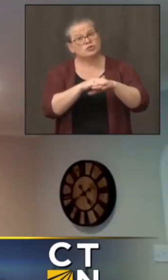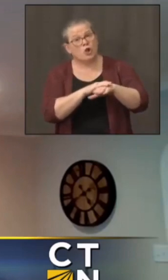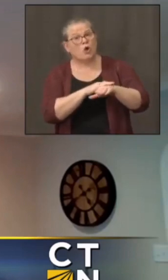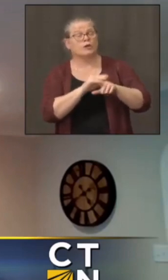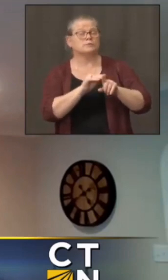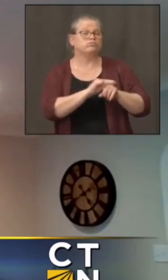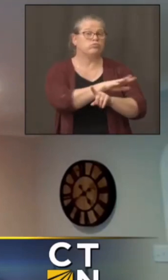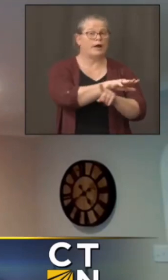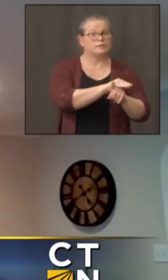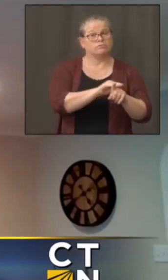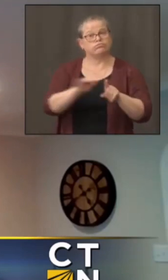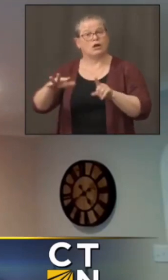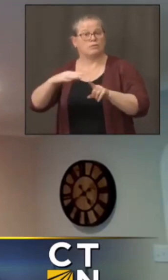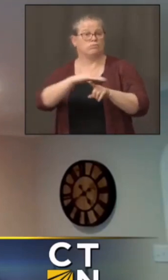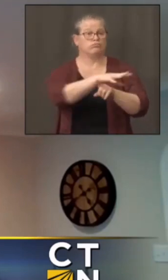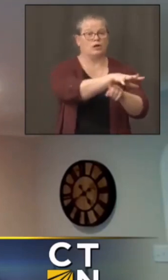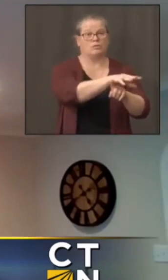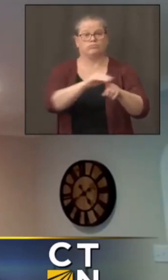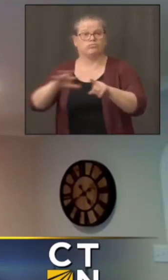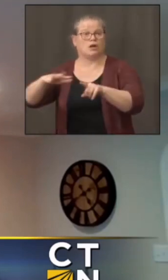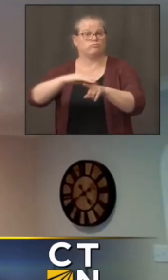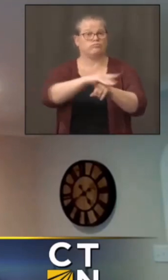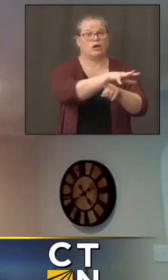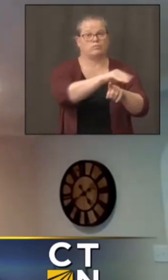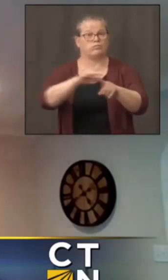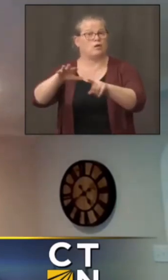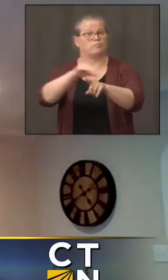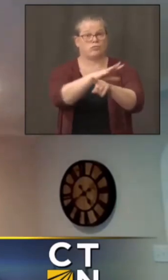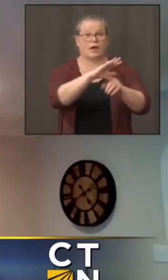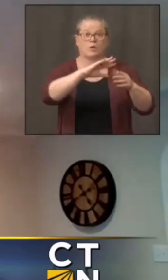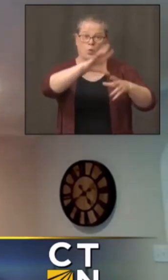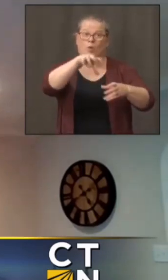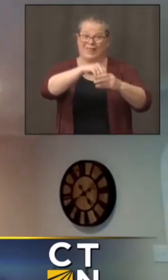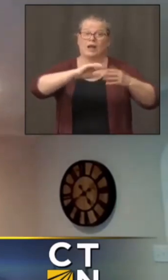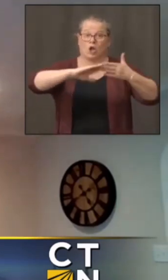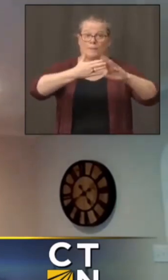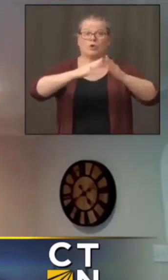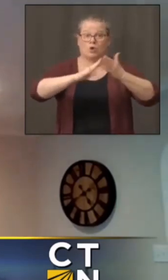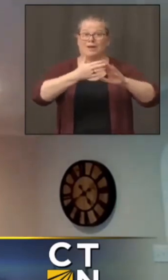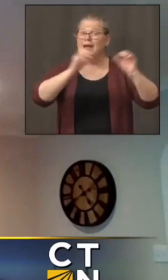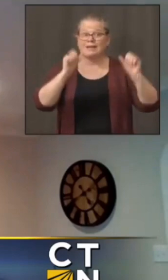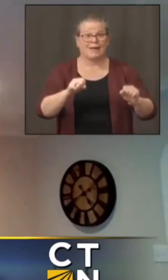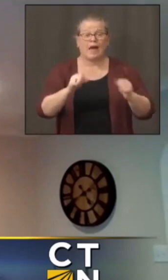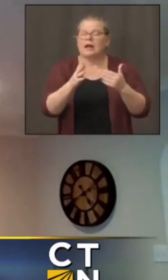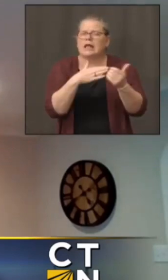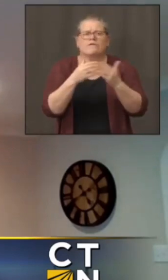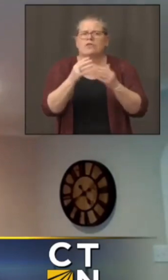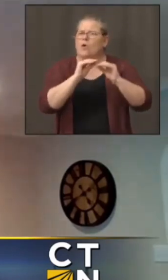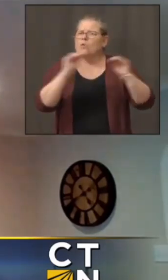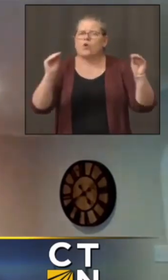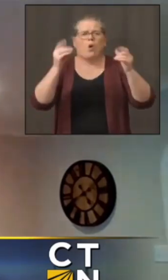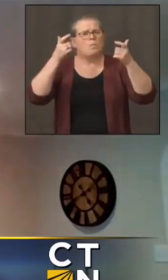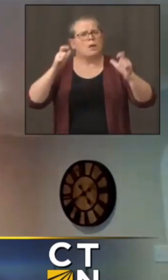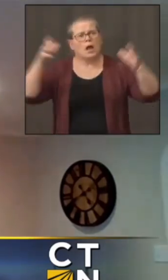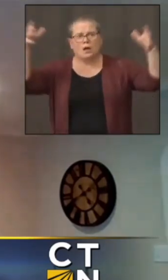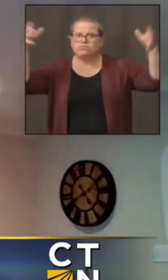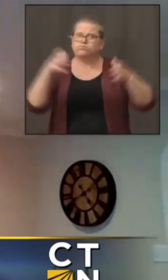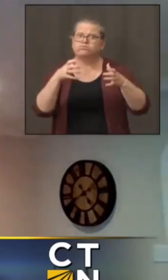Unfortunately, about this virus, it can spread very efficiently in a community even without one of those super spreader events.